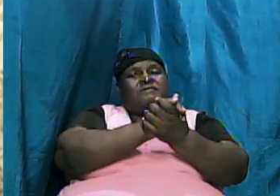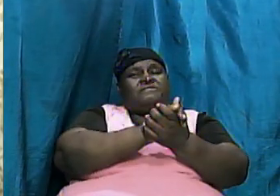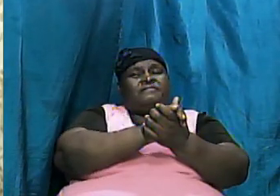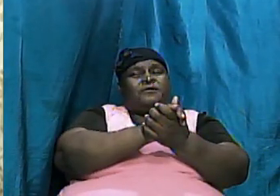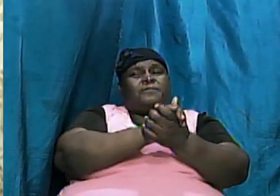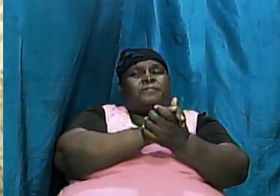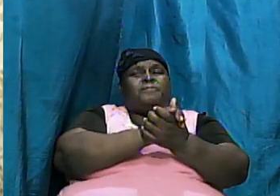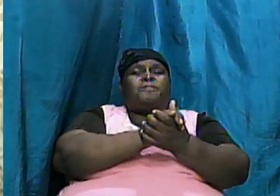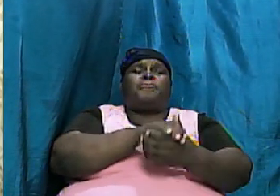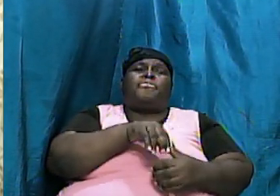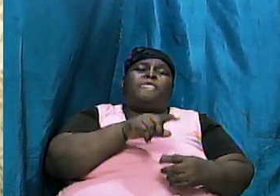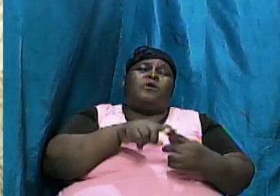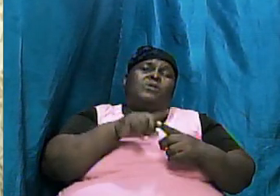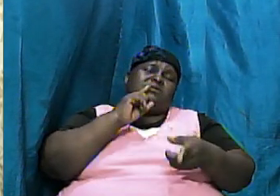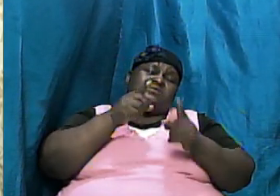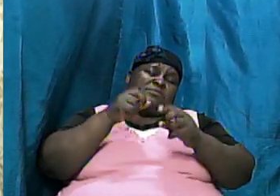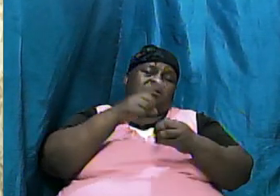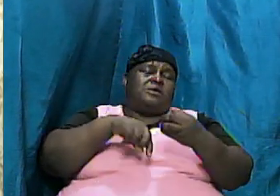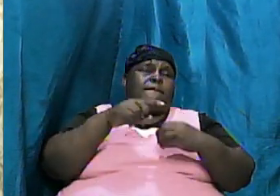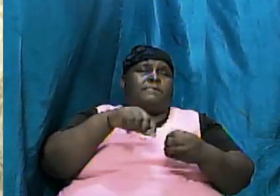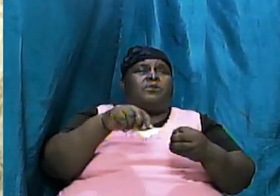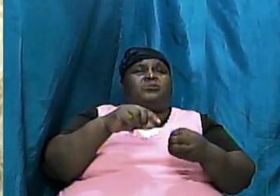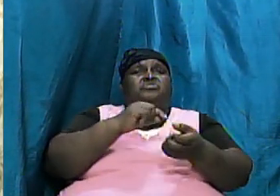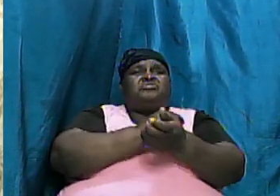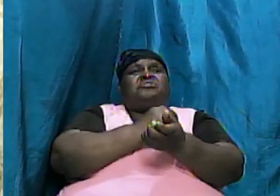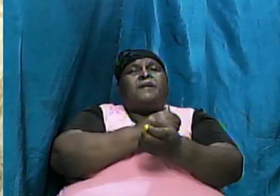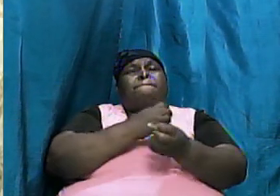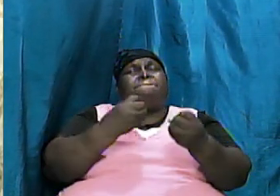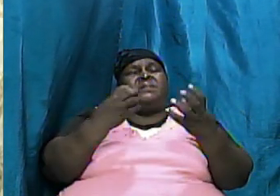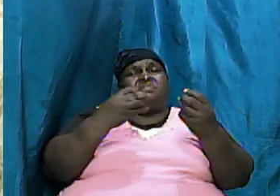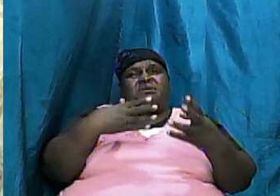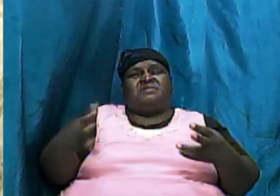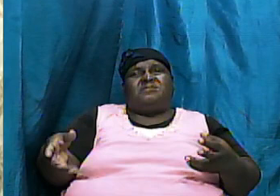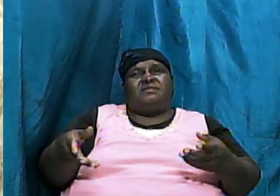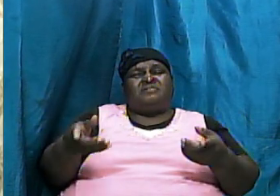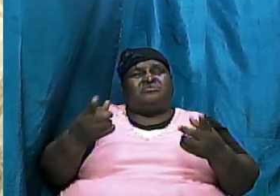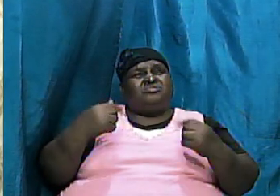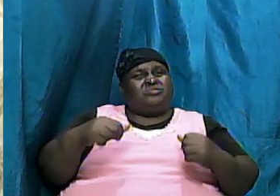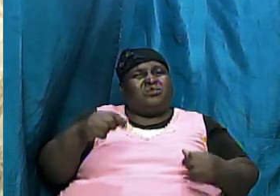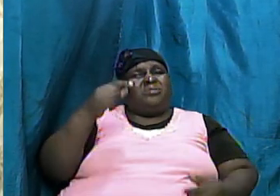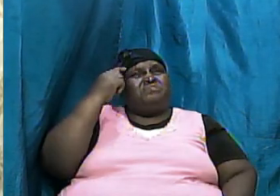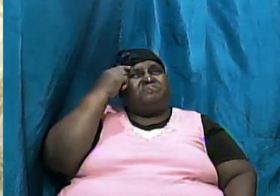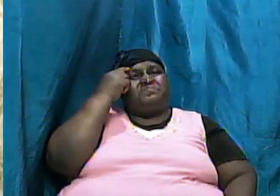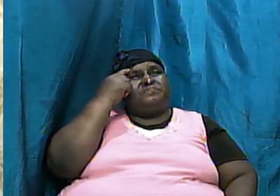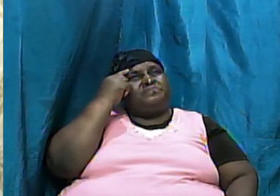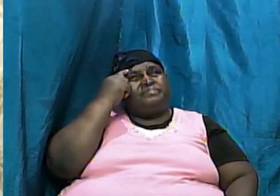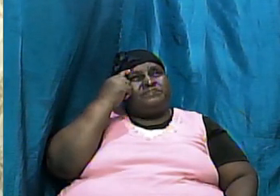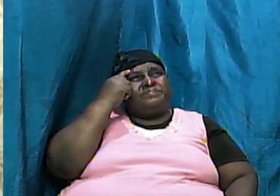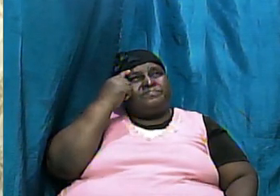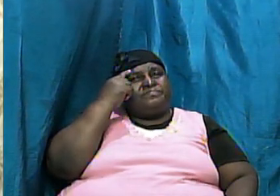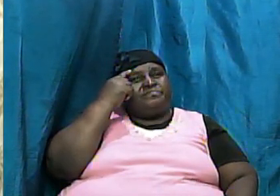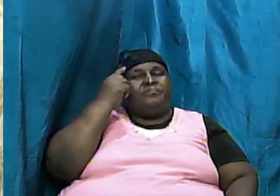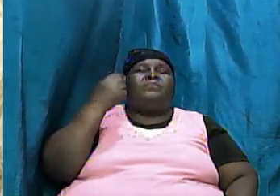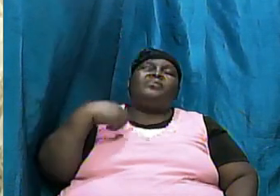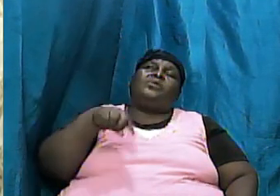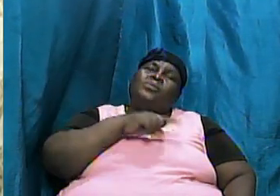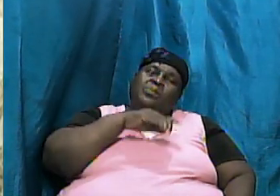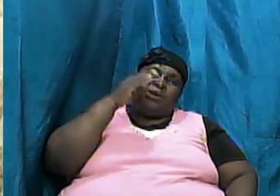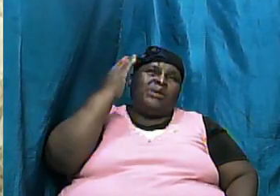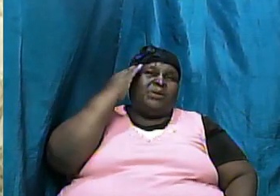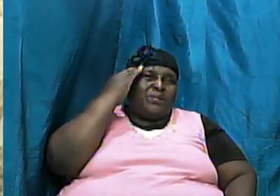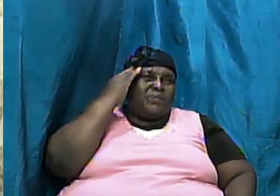when we talk about Genesis a lot of things comes to mind yes we know